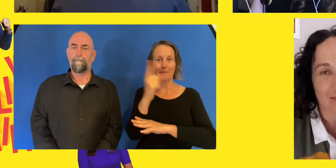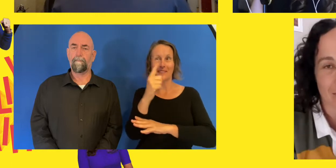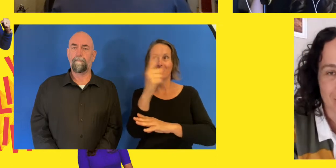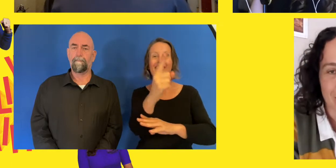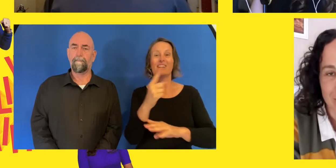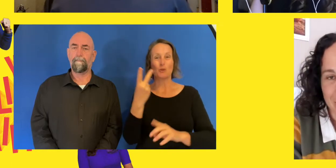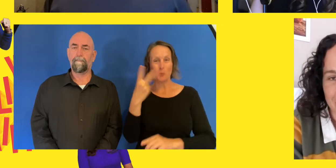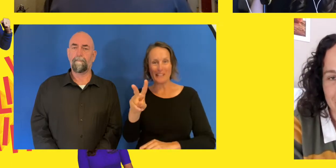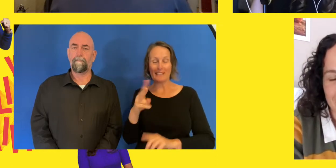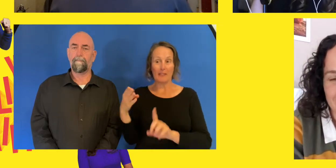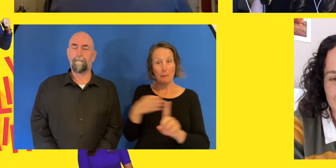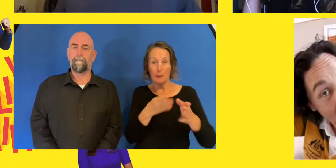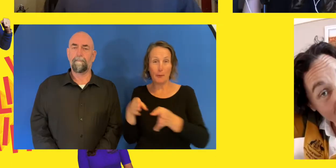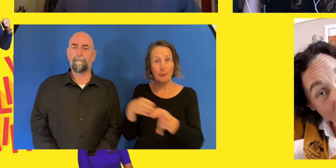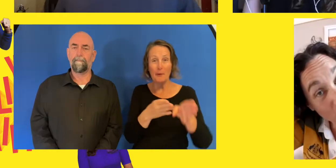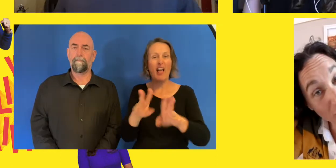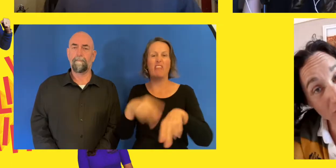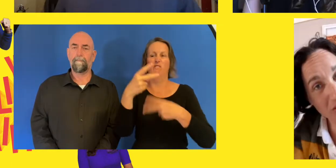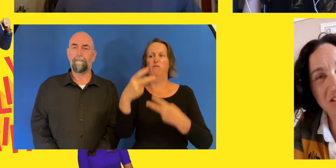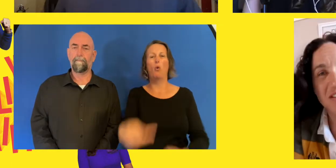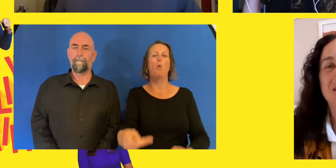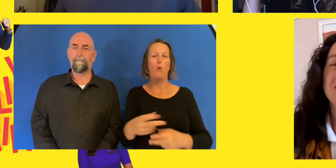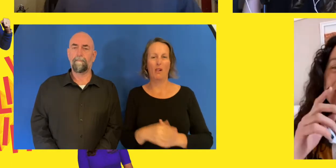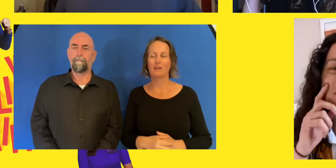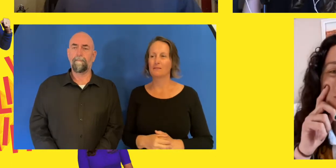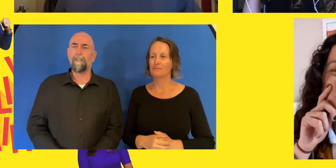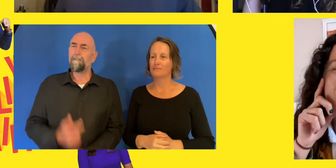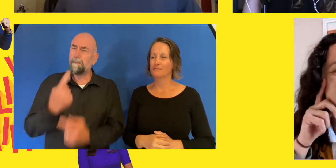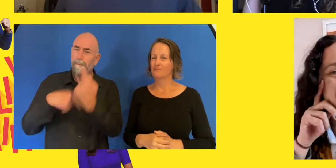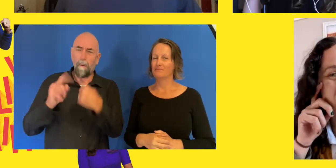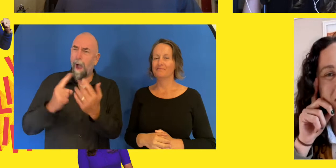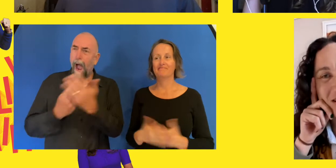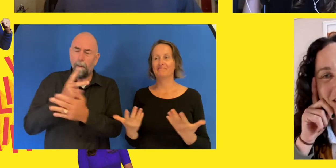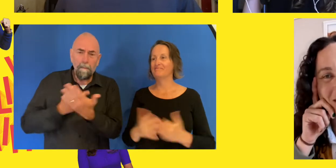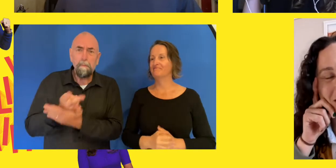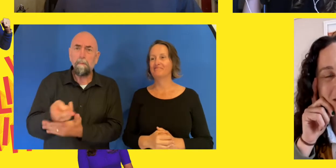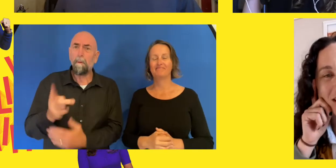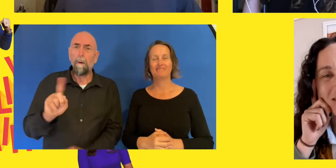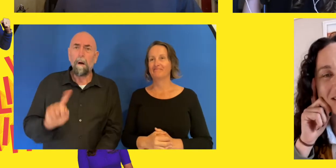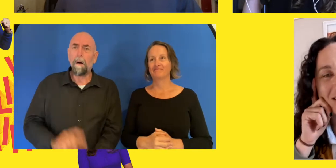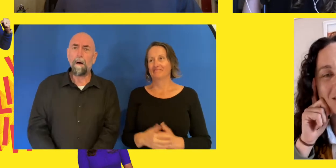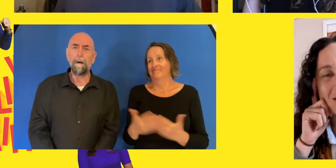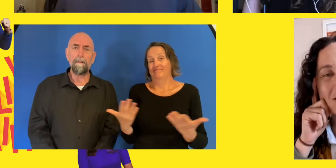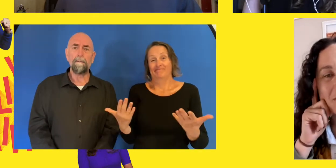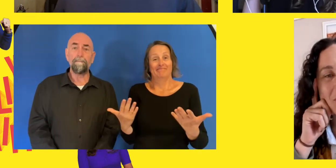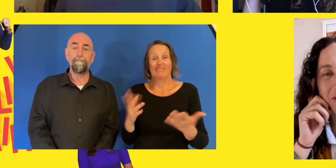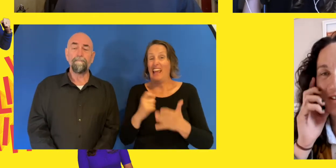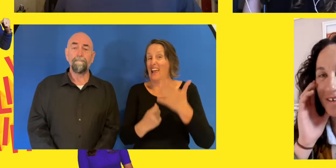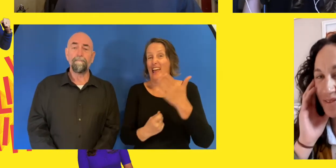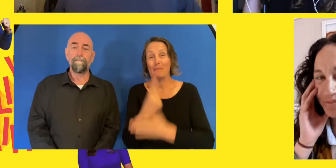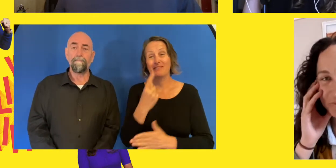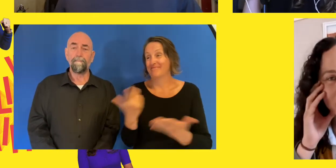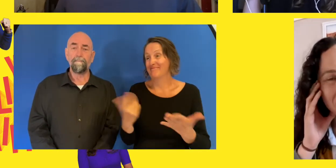You've got to tell us about the fall. The fall was just the margin of error that exists in ski racing. You know,